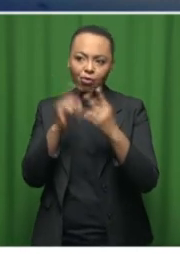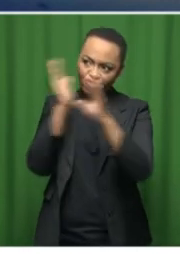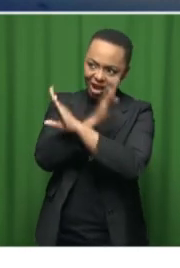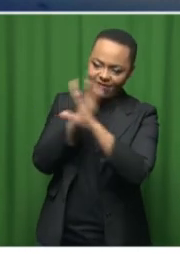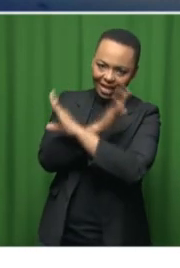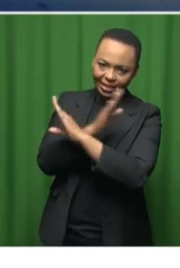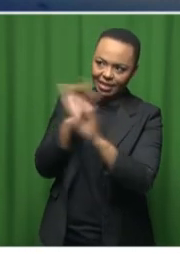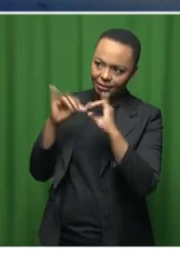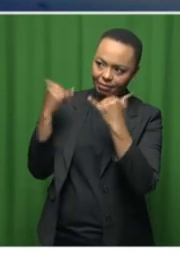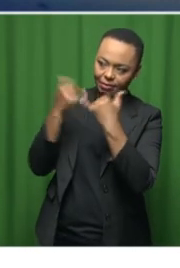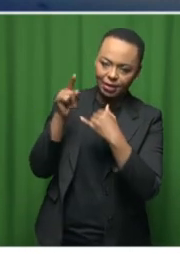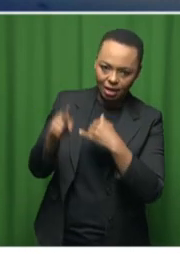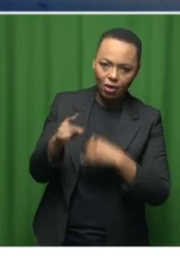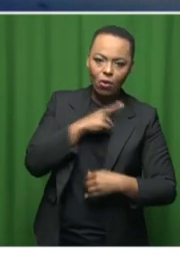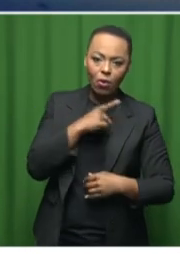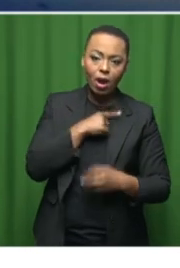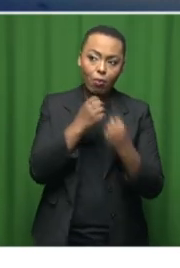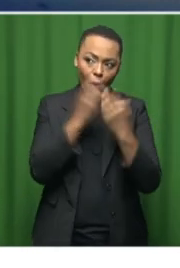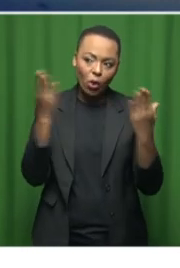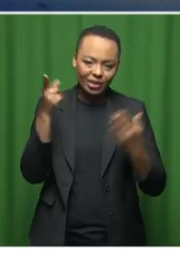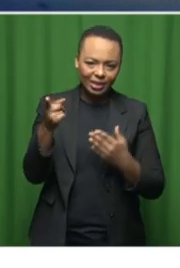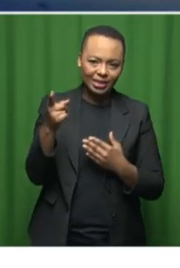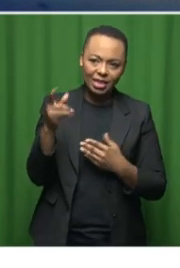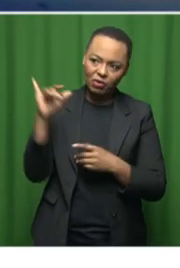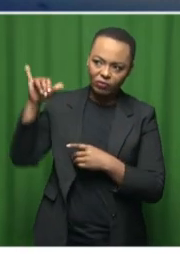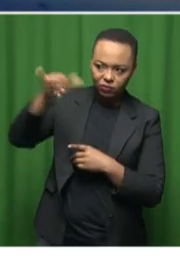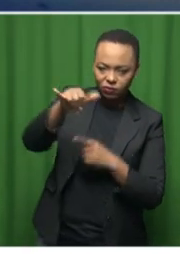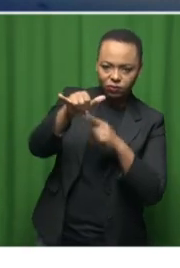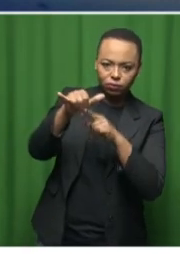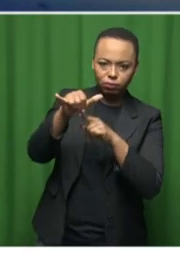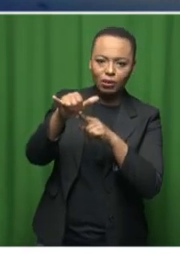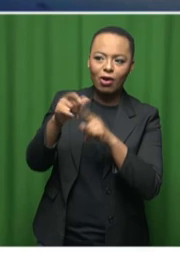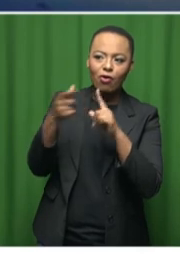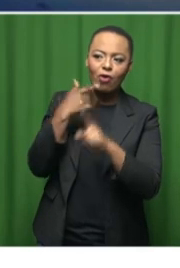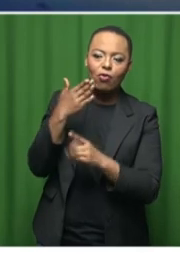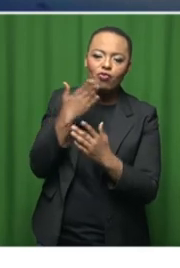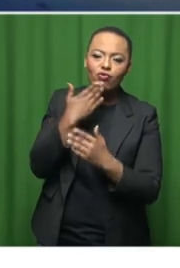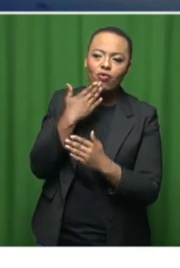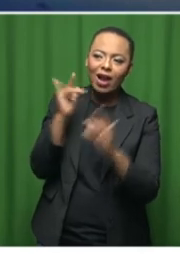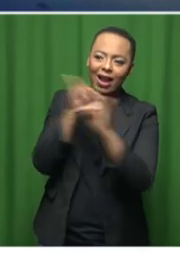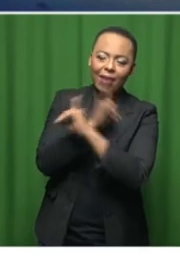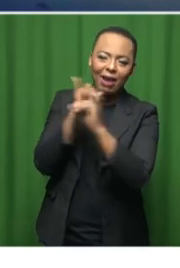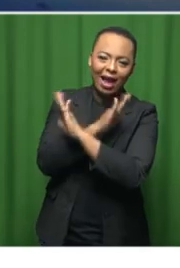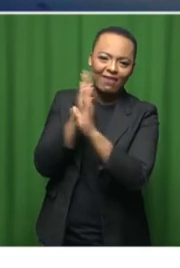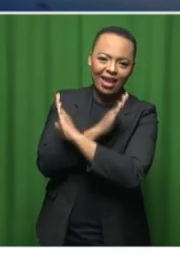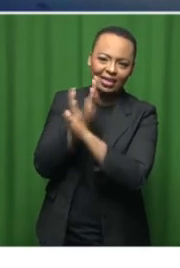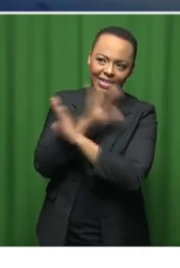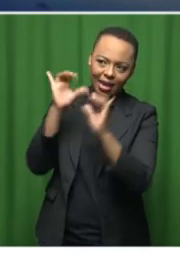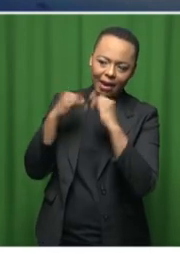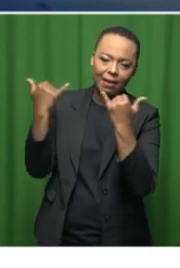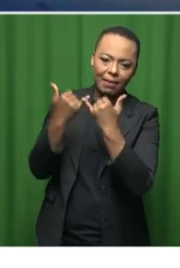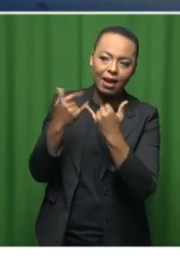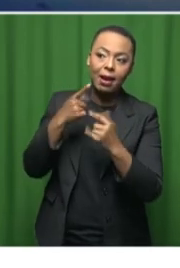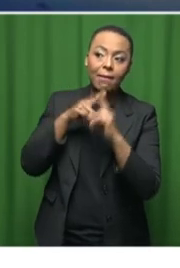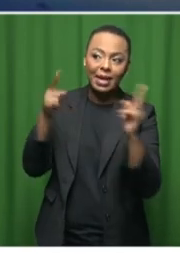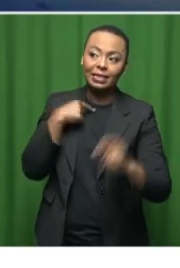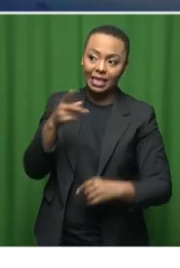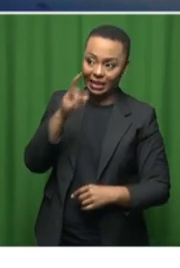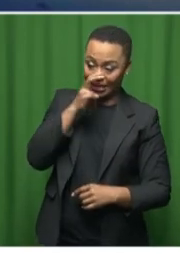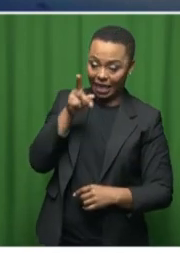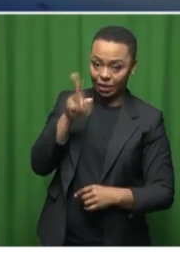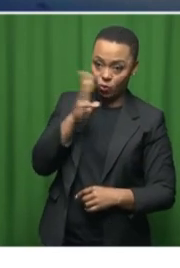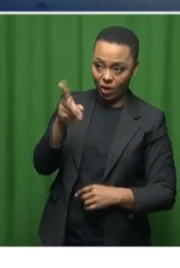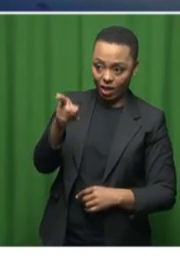the main, many of them are owned by private people. We're saying we're going to be very strict on these matters and we want to see this being